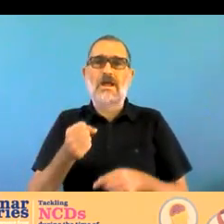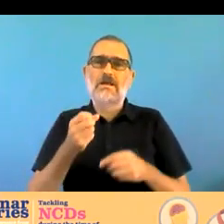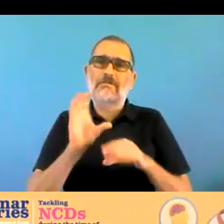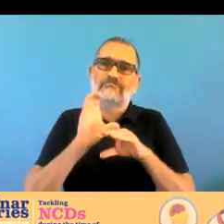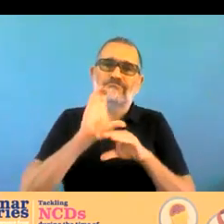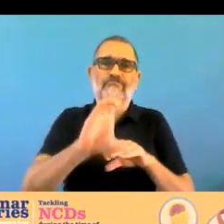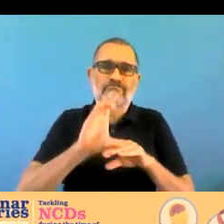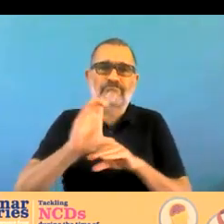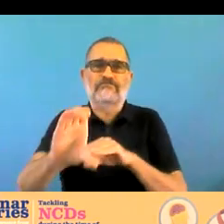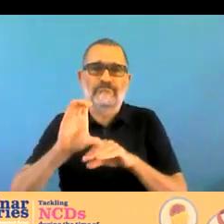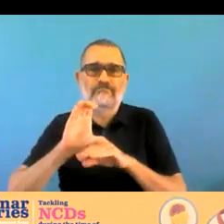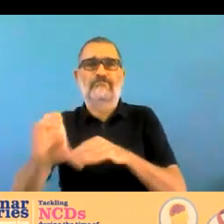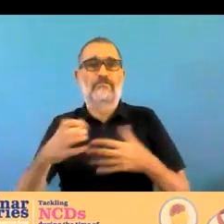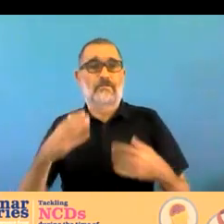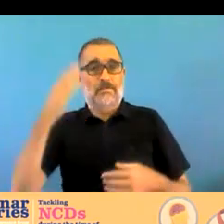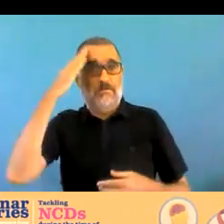we conducted a survey